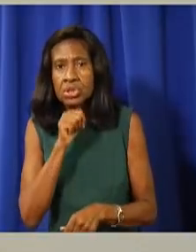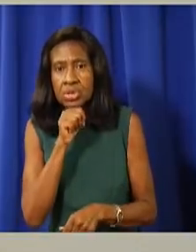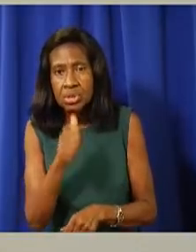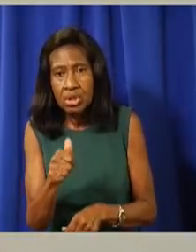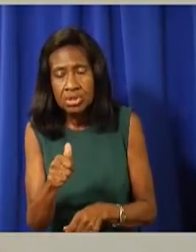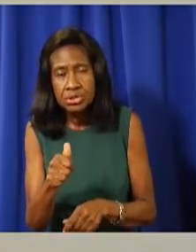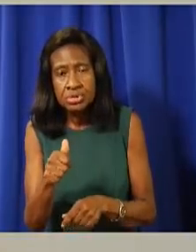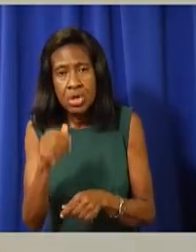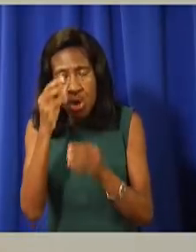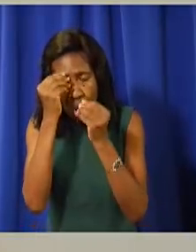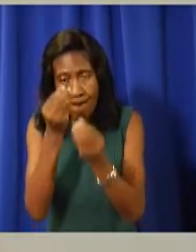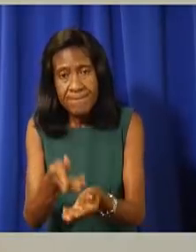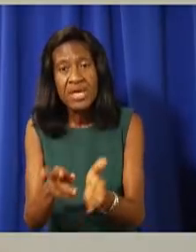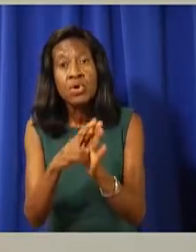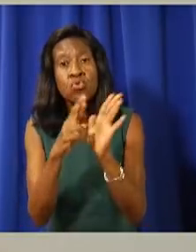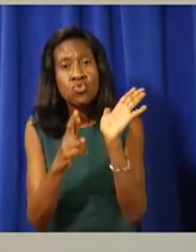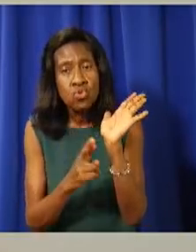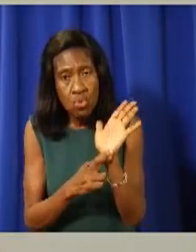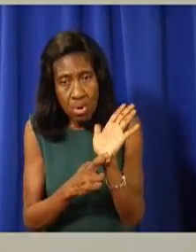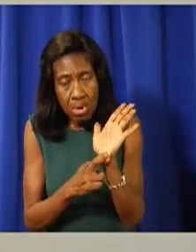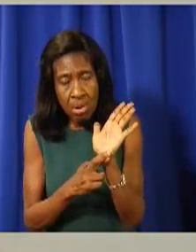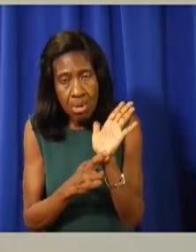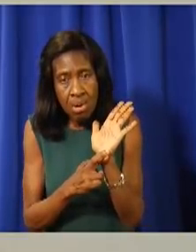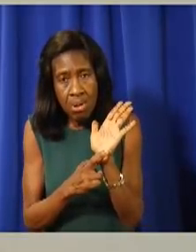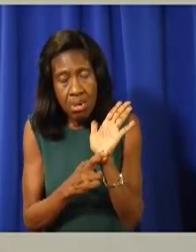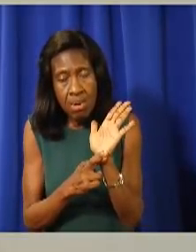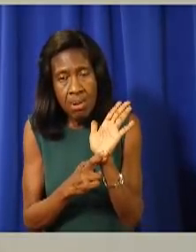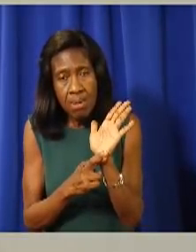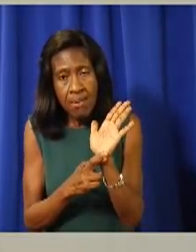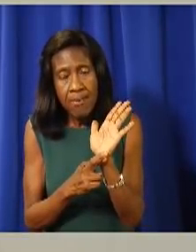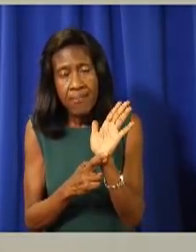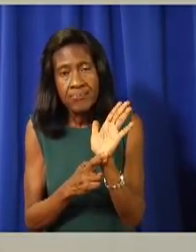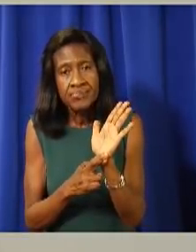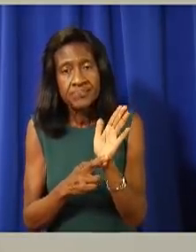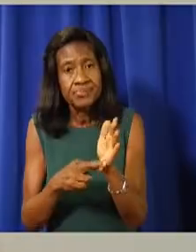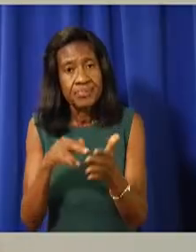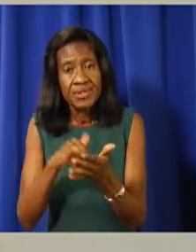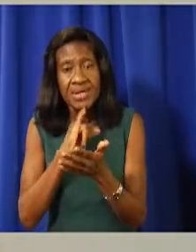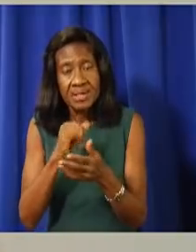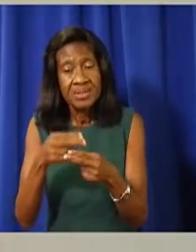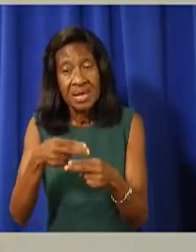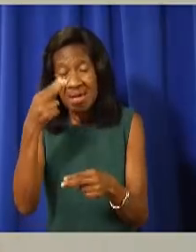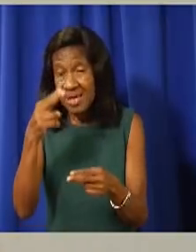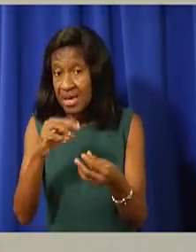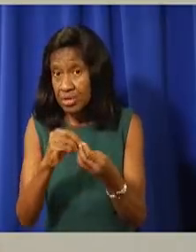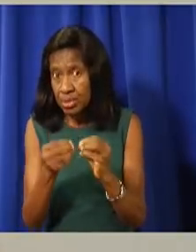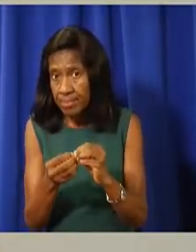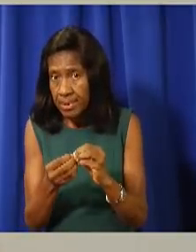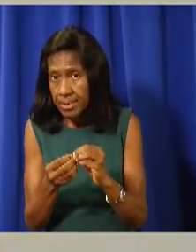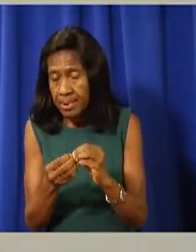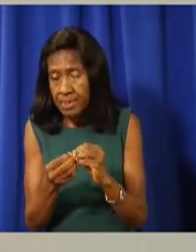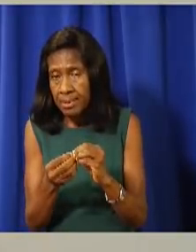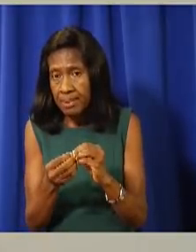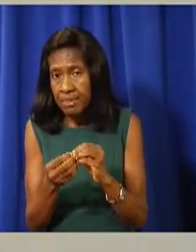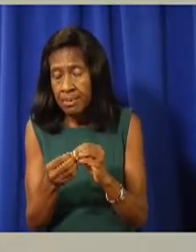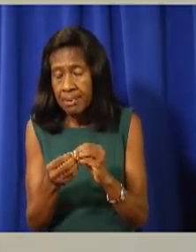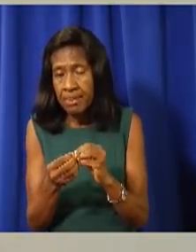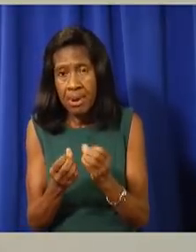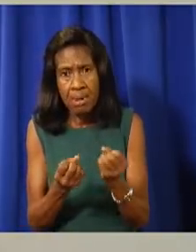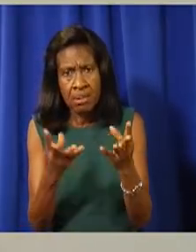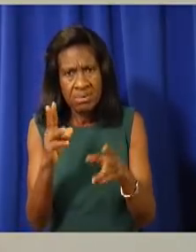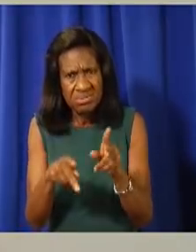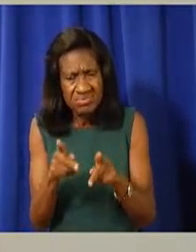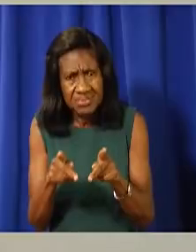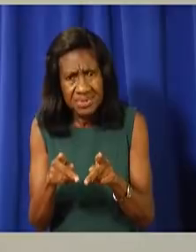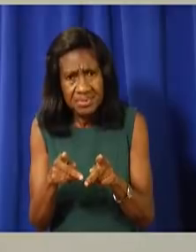52 breaches. That is a very high number. Now, while the nature and severity